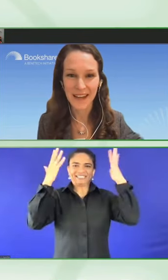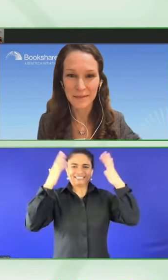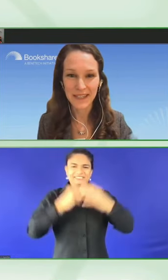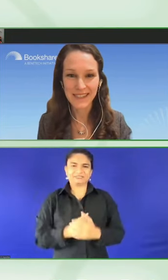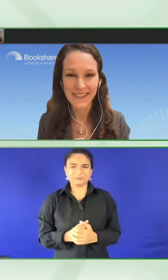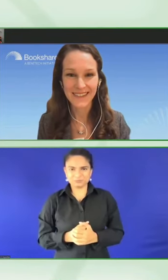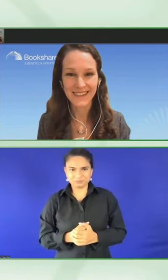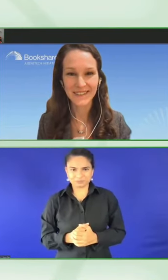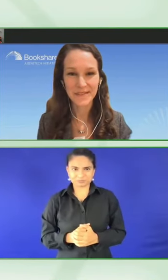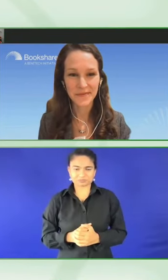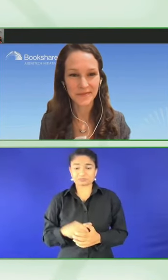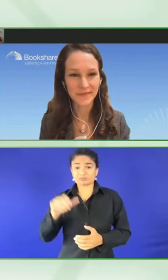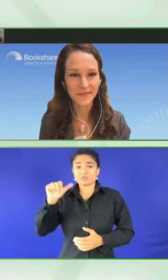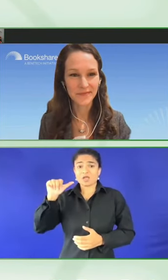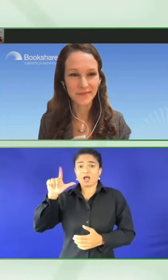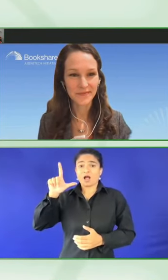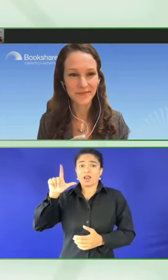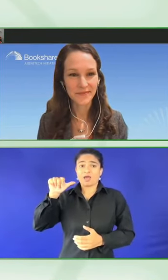to the next slide, please?